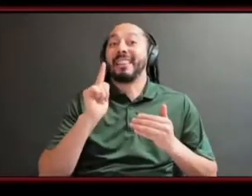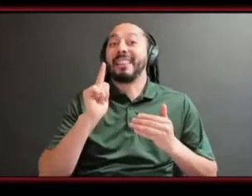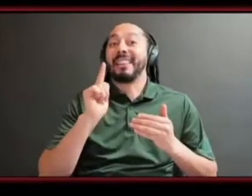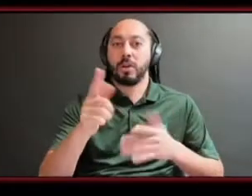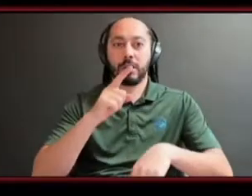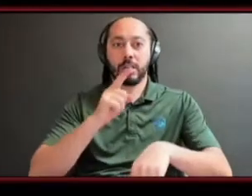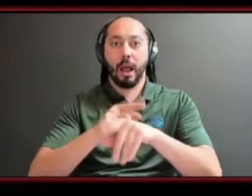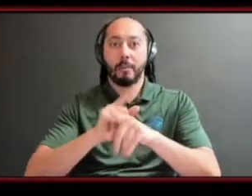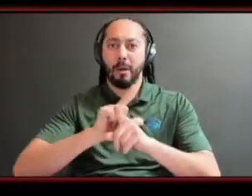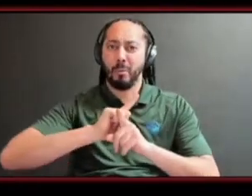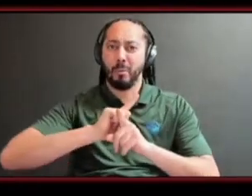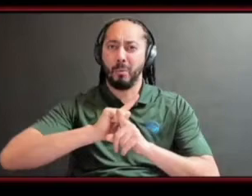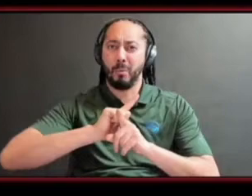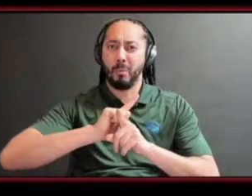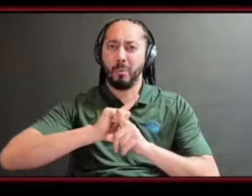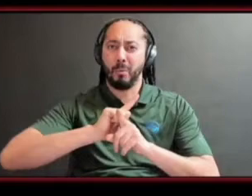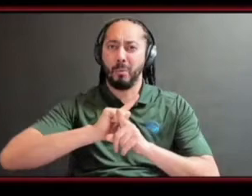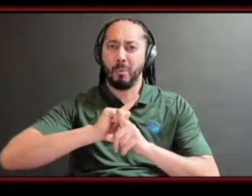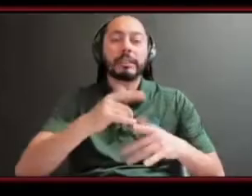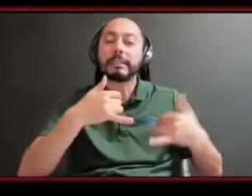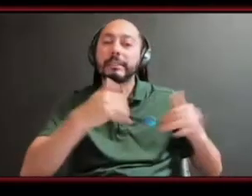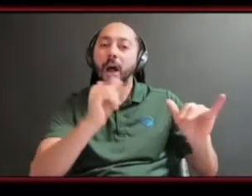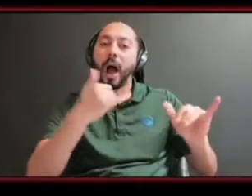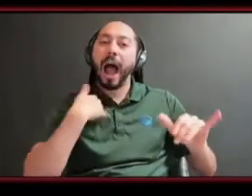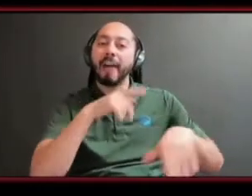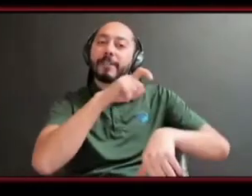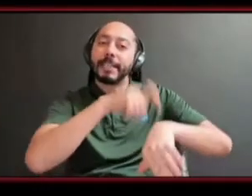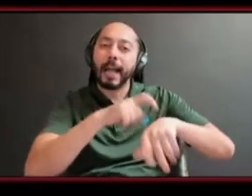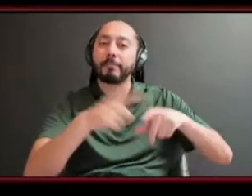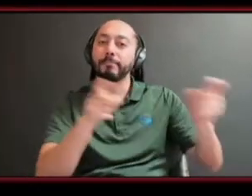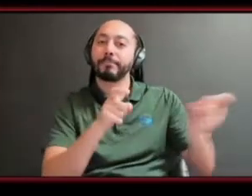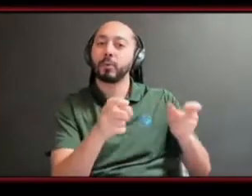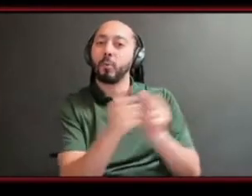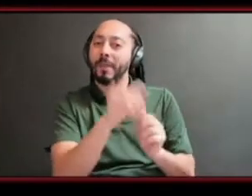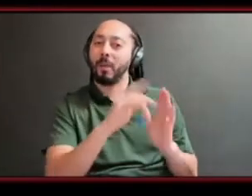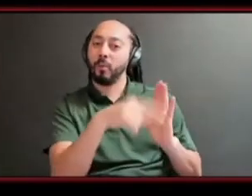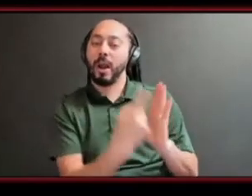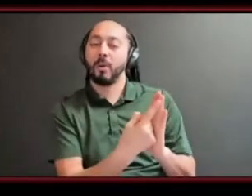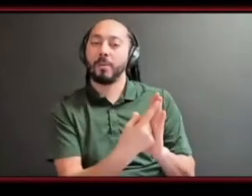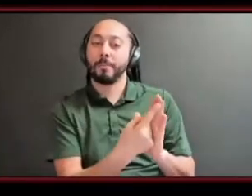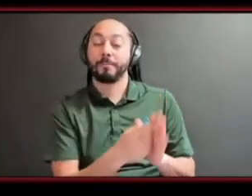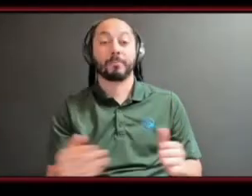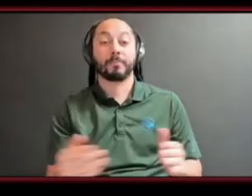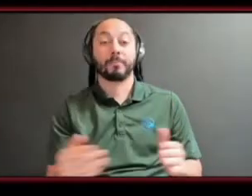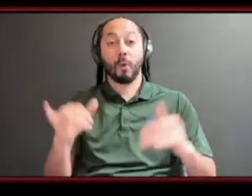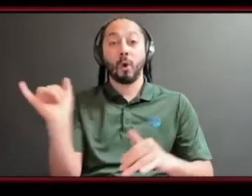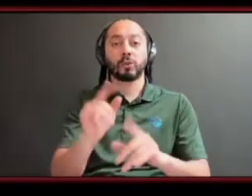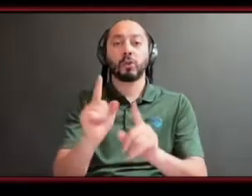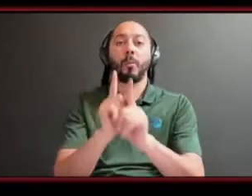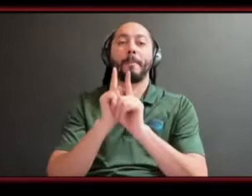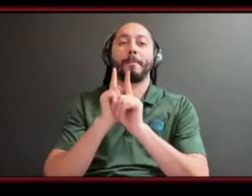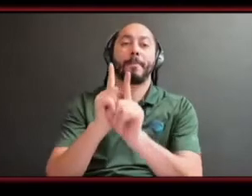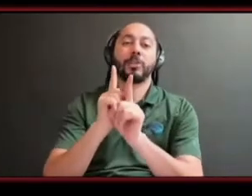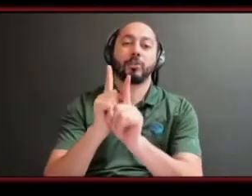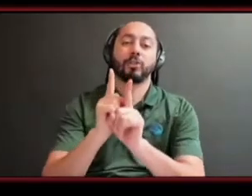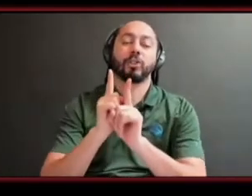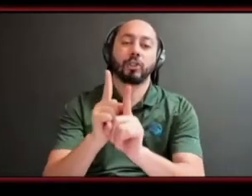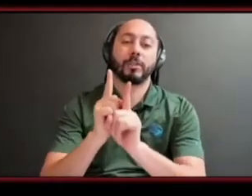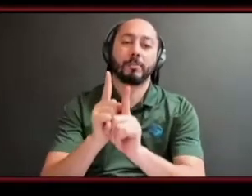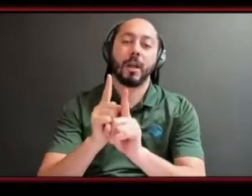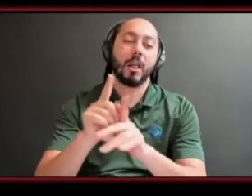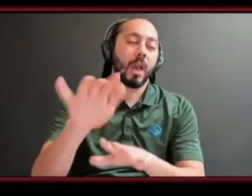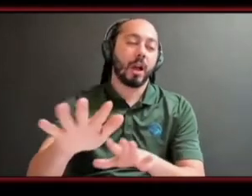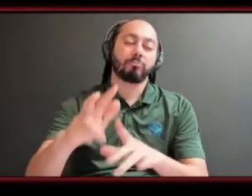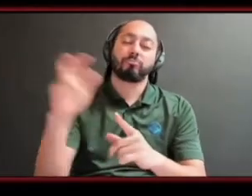for your business and yourself mentorship is so important i think it's actually the cornerstone to good black